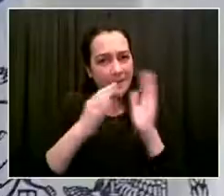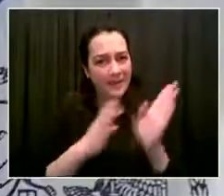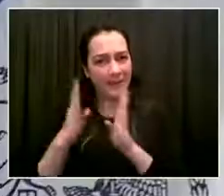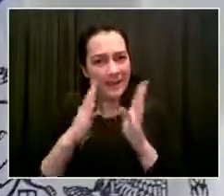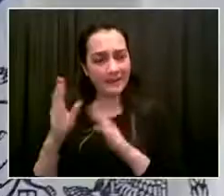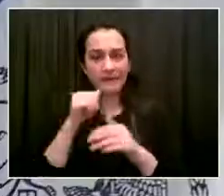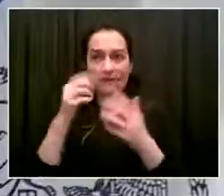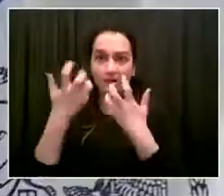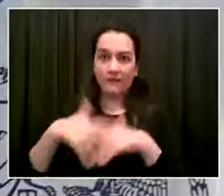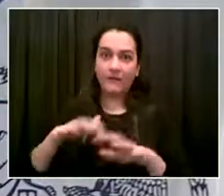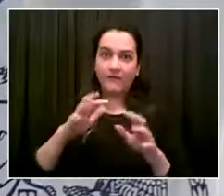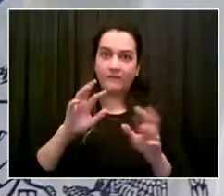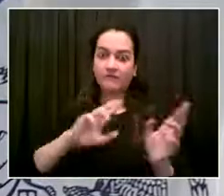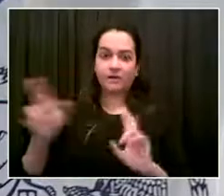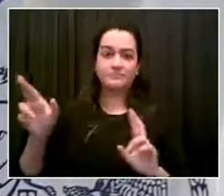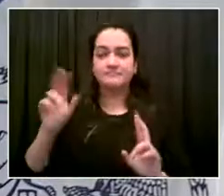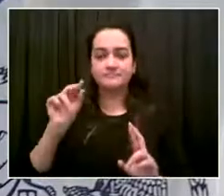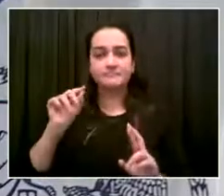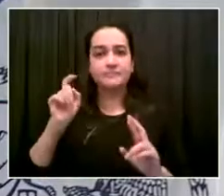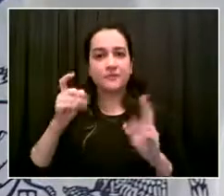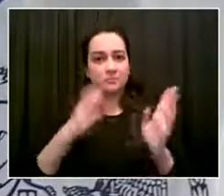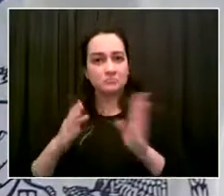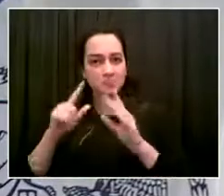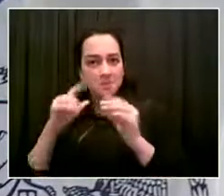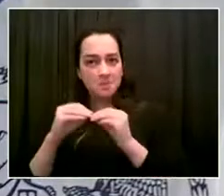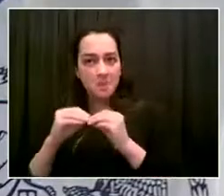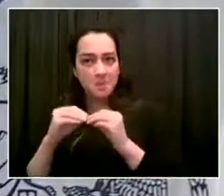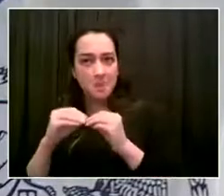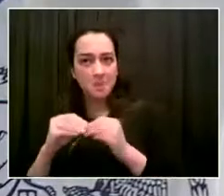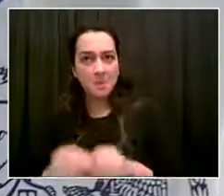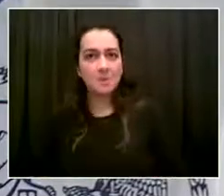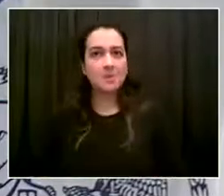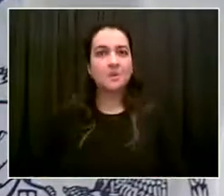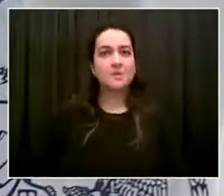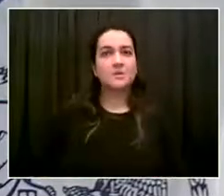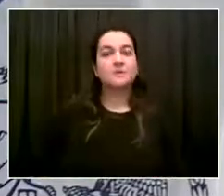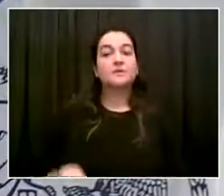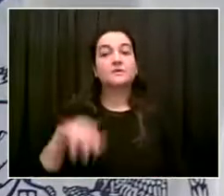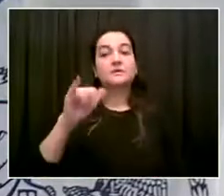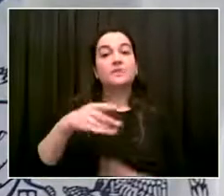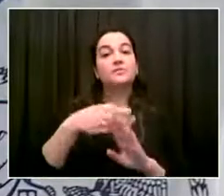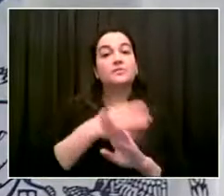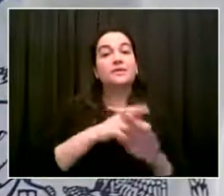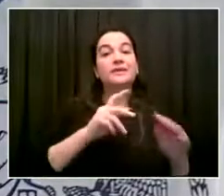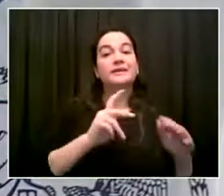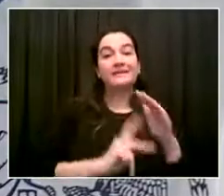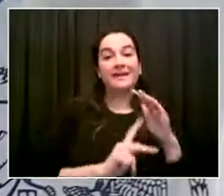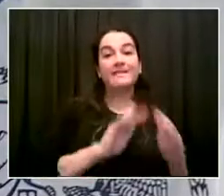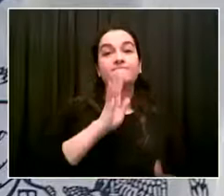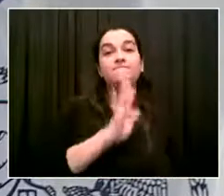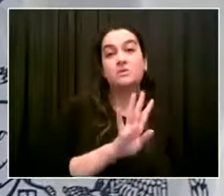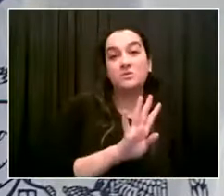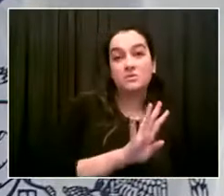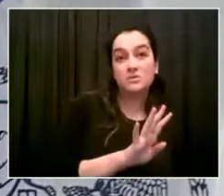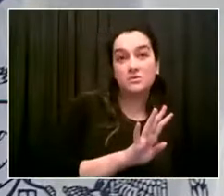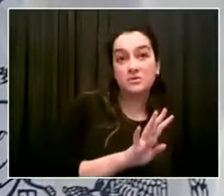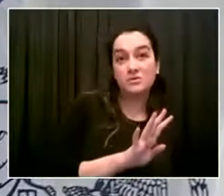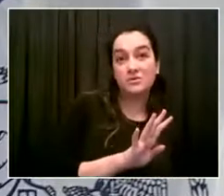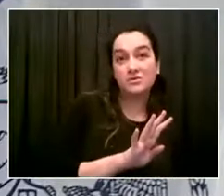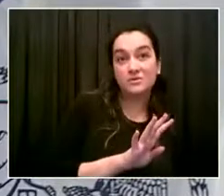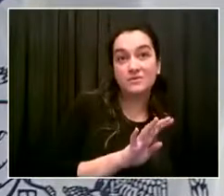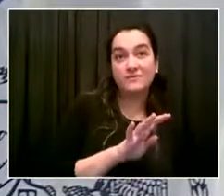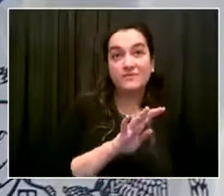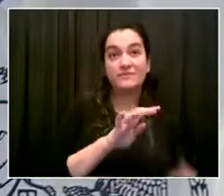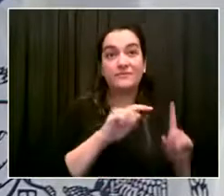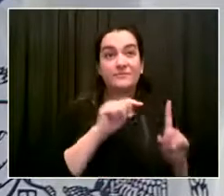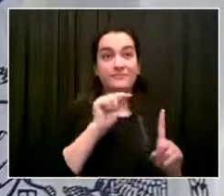-wracking as well as we were trying to find all the right space and make it work. Well, we're going to do it again with your help, Councilmember, and your colleagues. And we will find